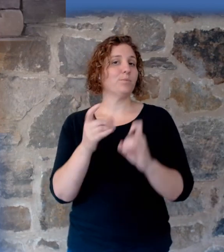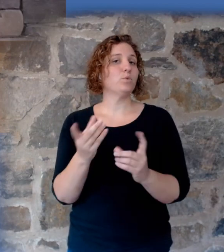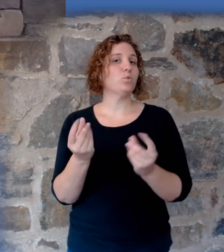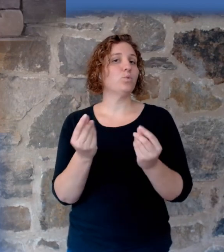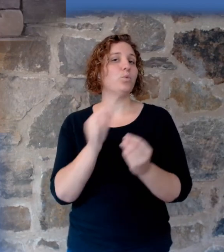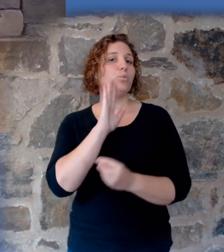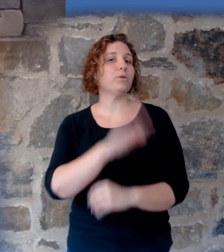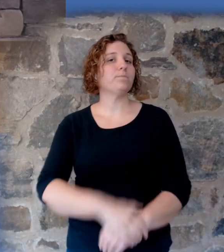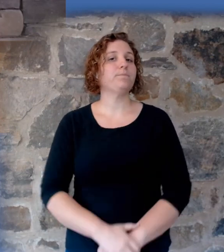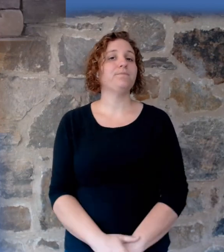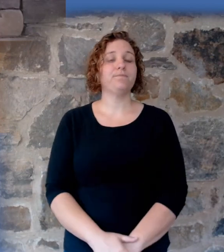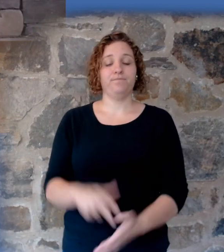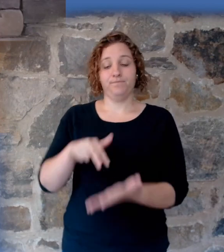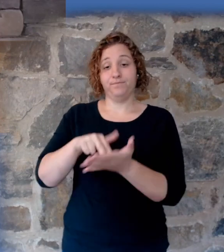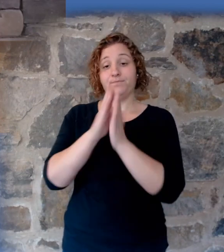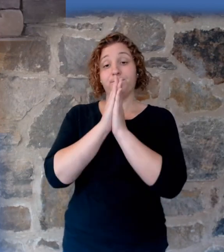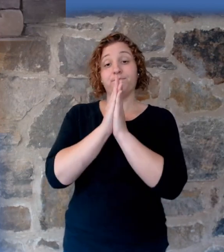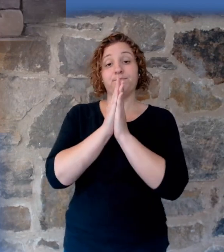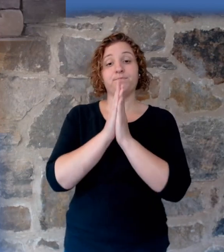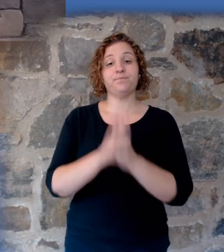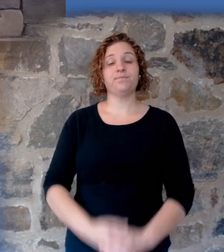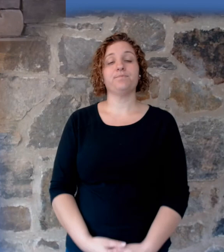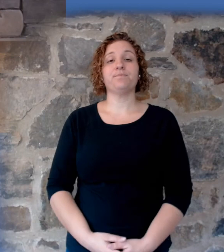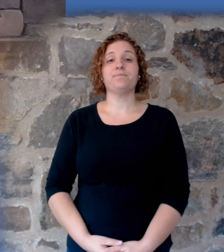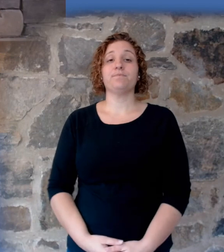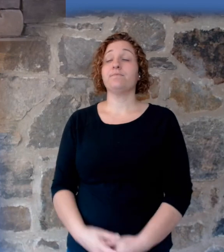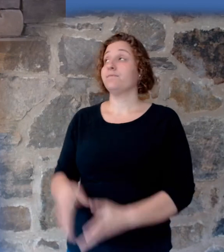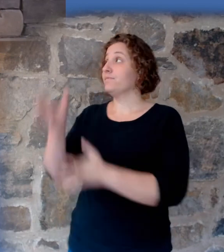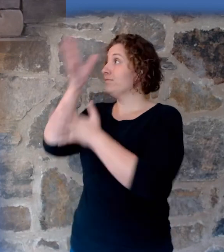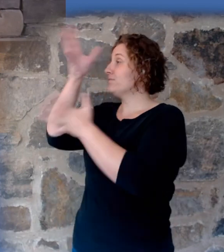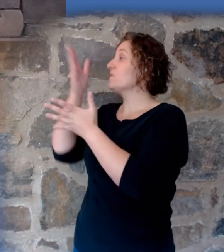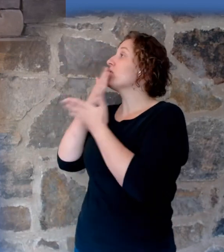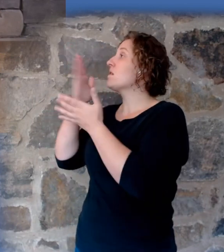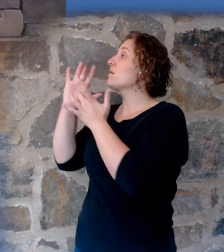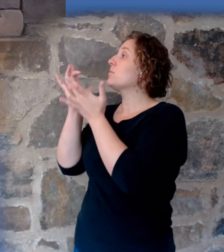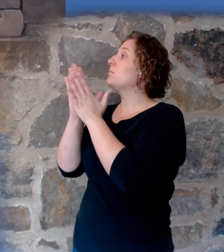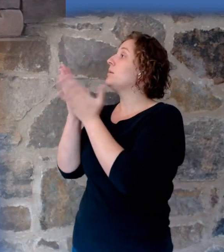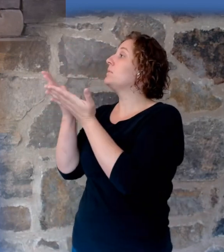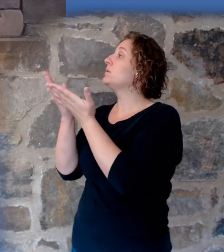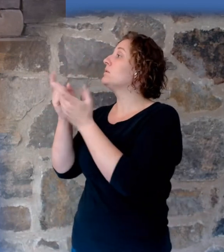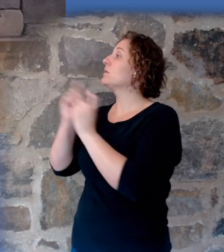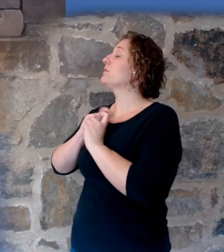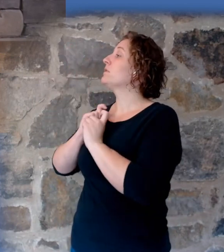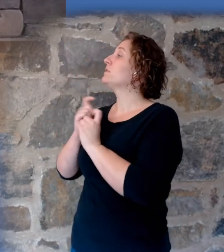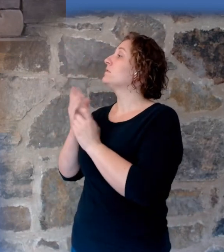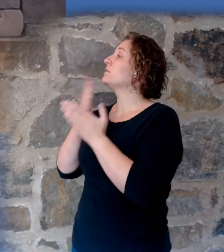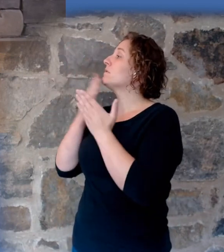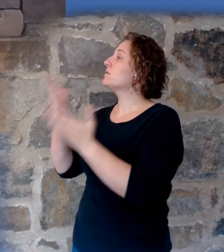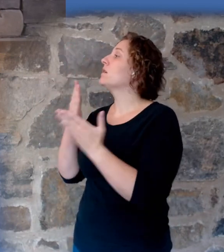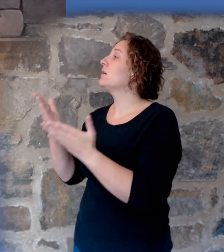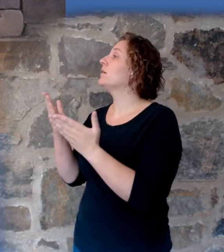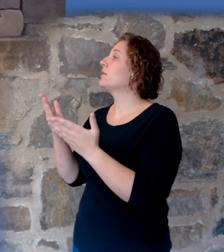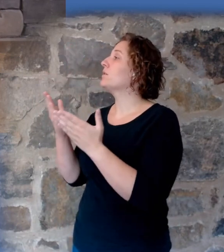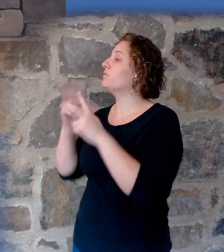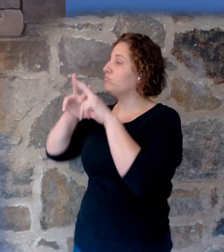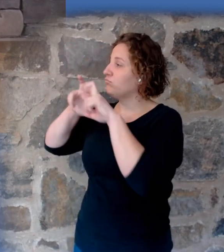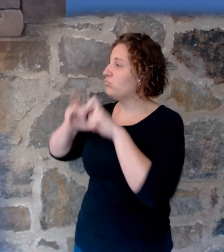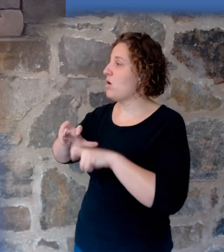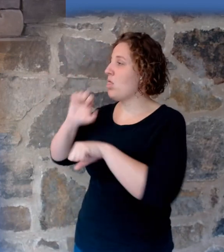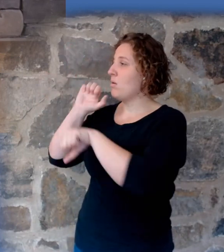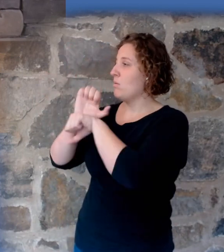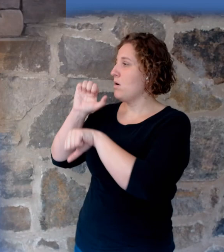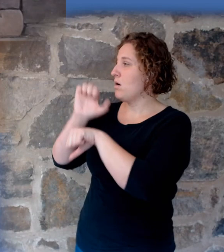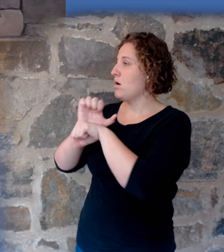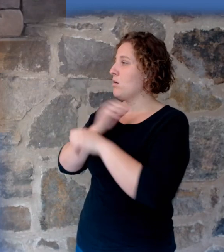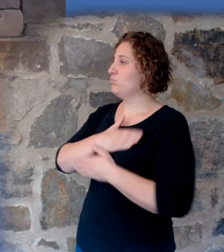Let's stand. Let's pray. Father, thank you for your word. Thank you for the research and the hard work that we enjoy from these